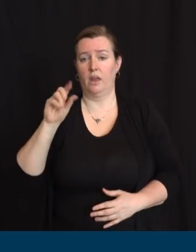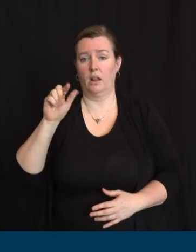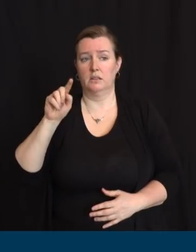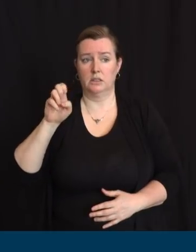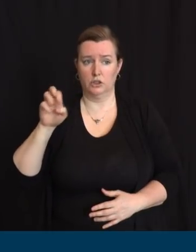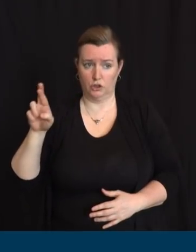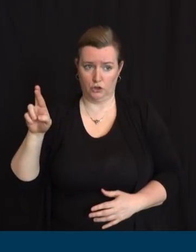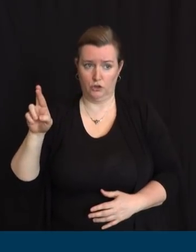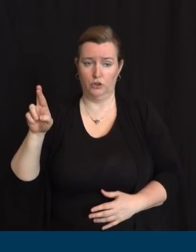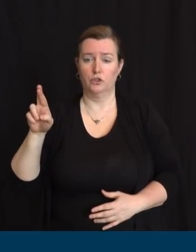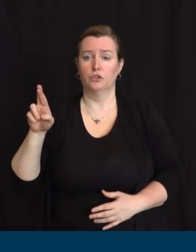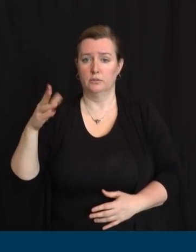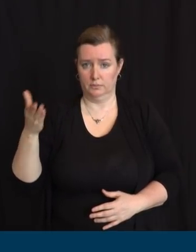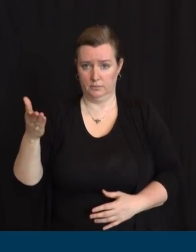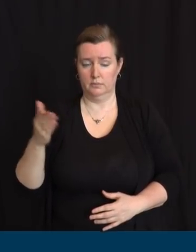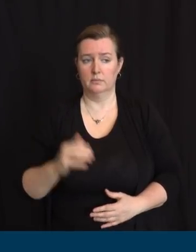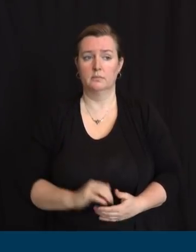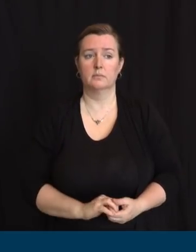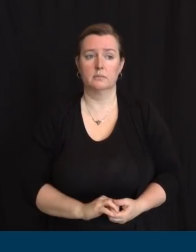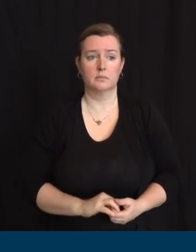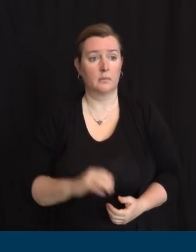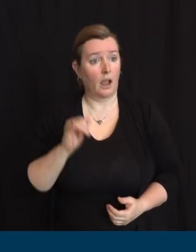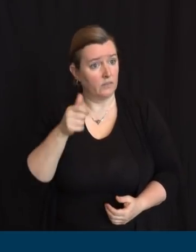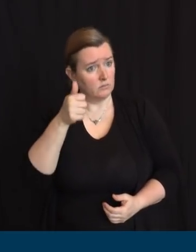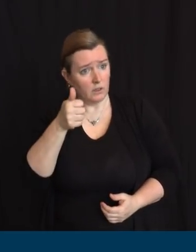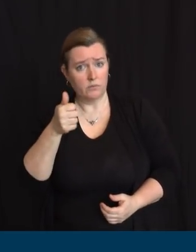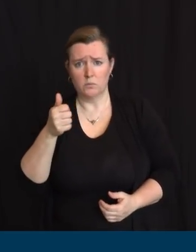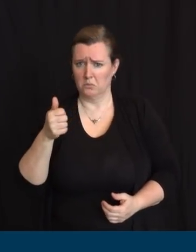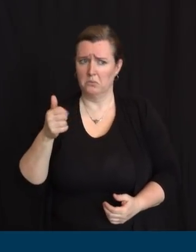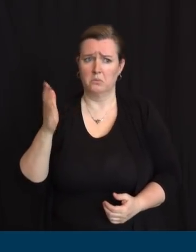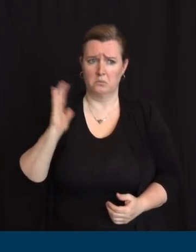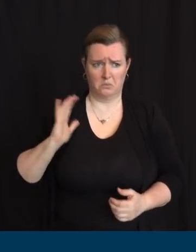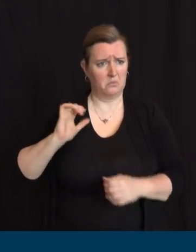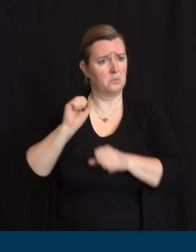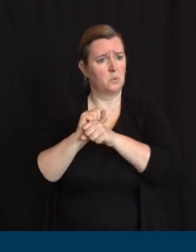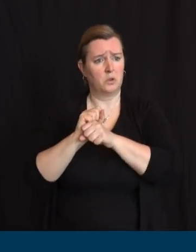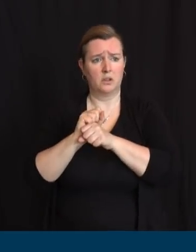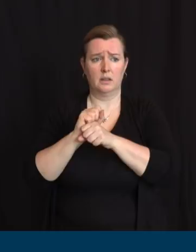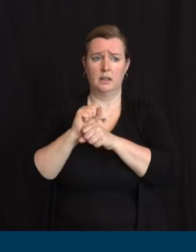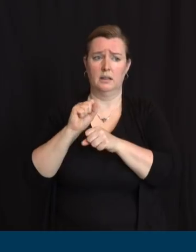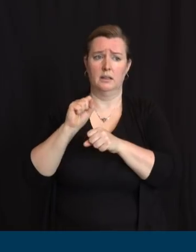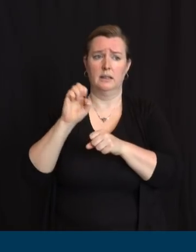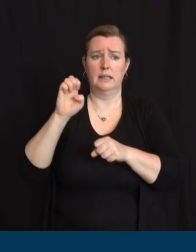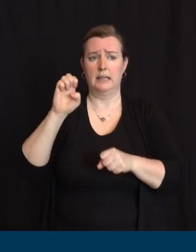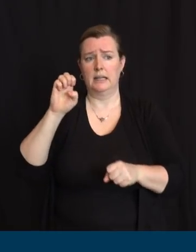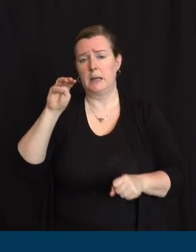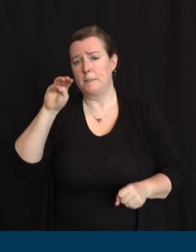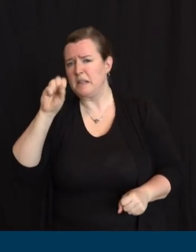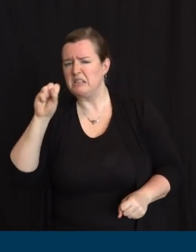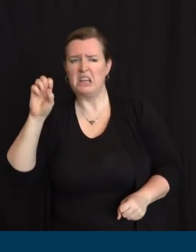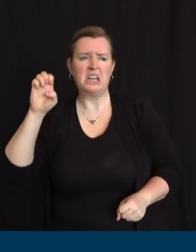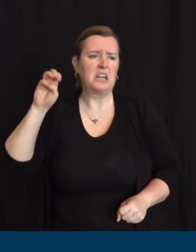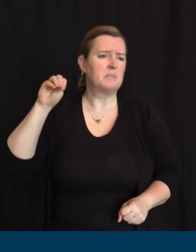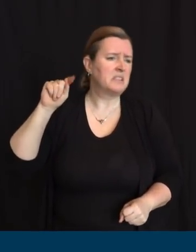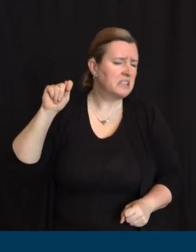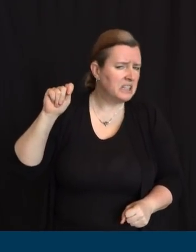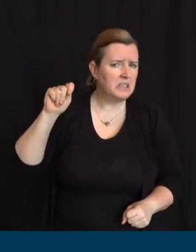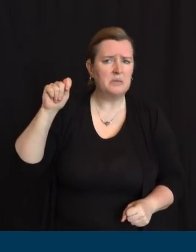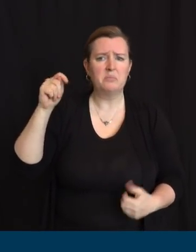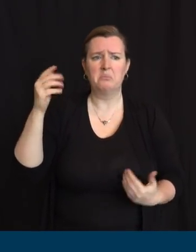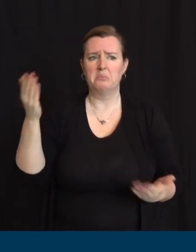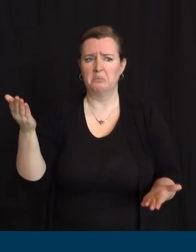and who wish to pitch in to help our EMS squads. Our Department of Health, led by the woman on my right,